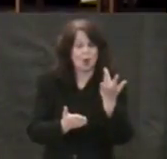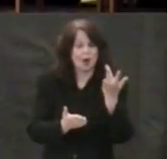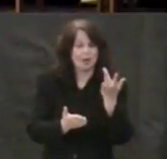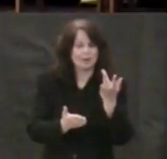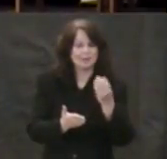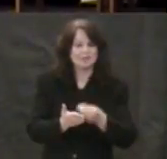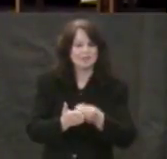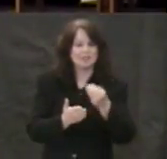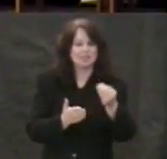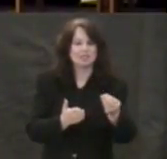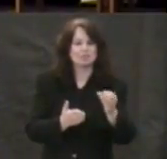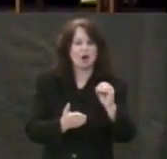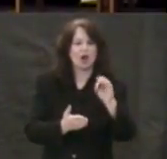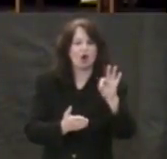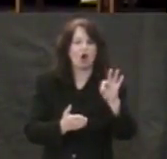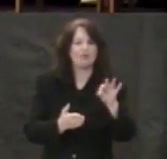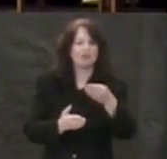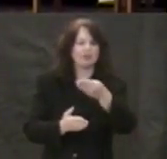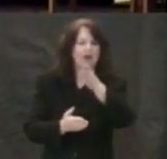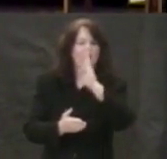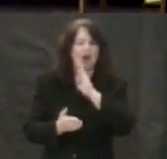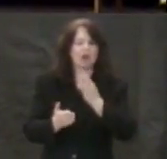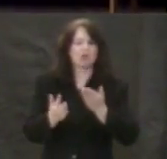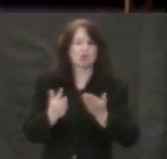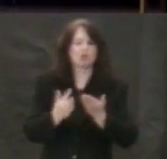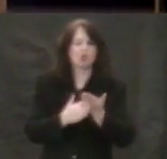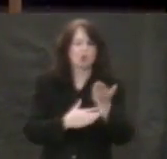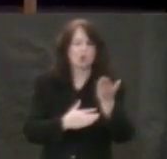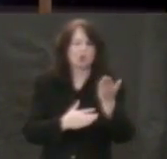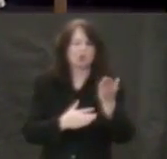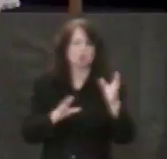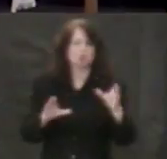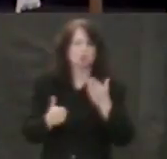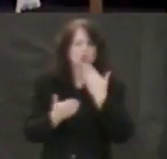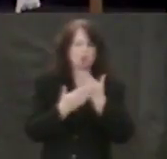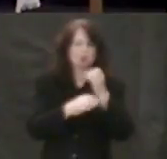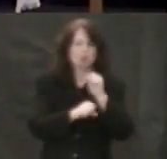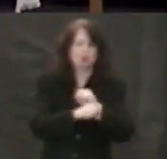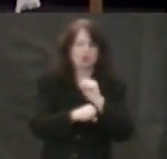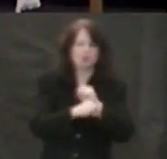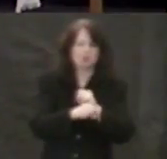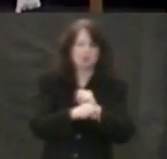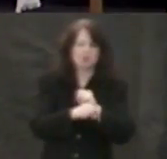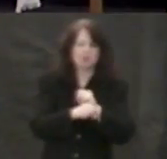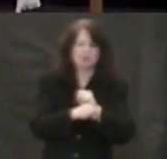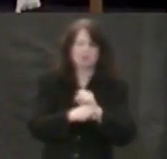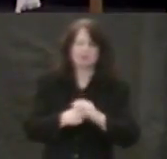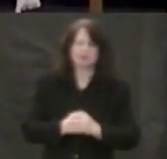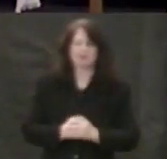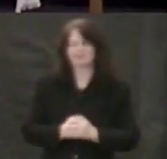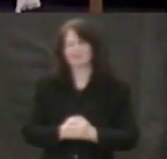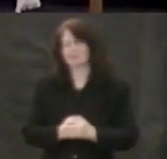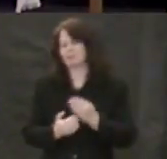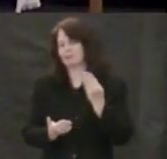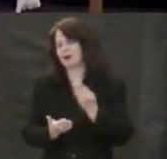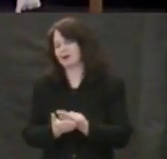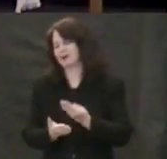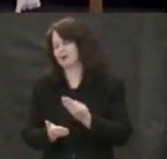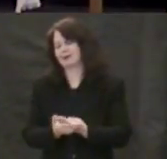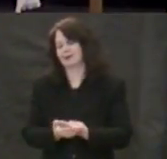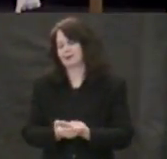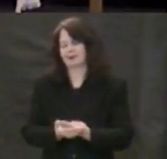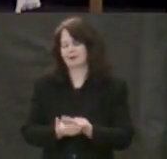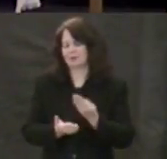God through indulgences and find eternal hope. Ah, but money. Money is a